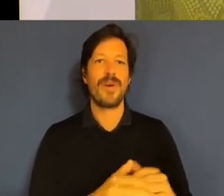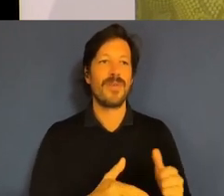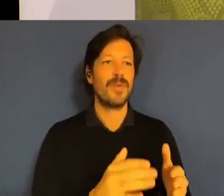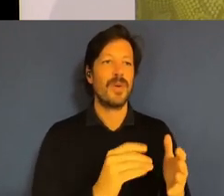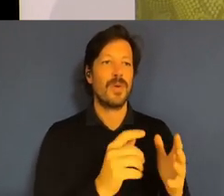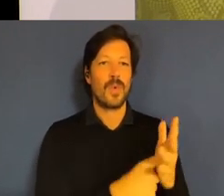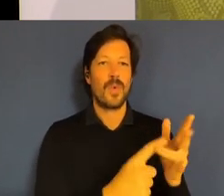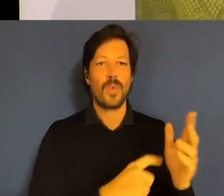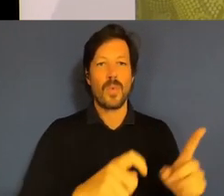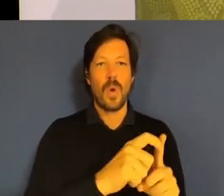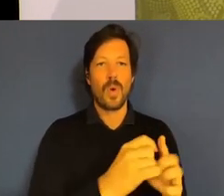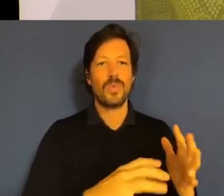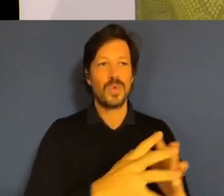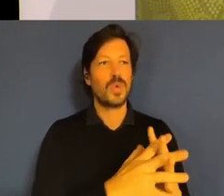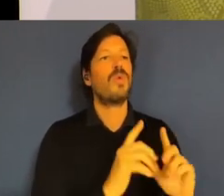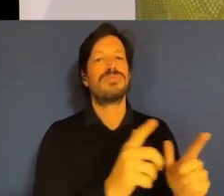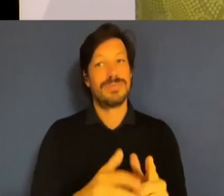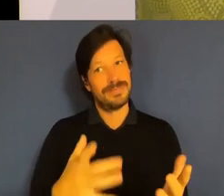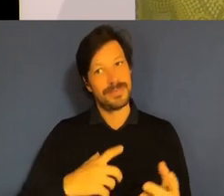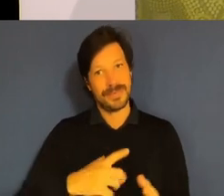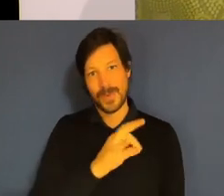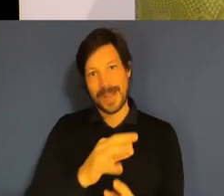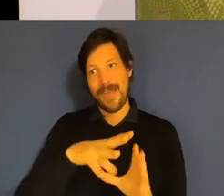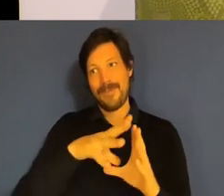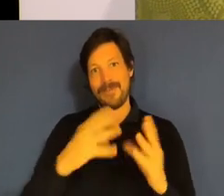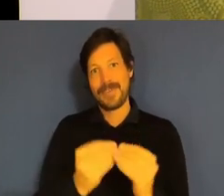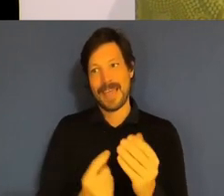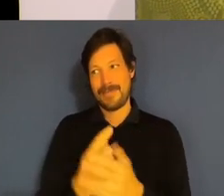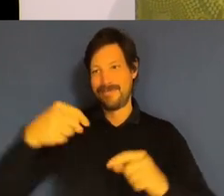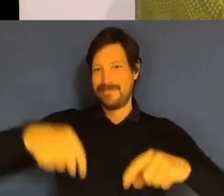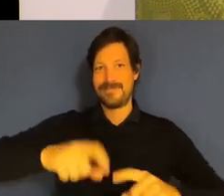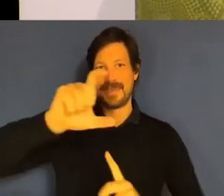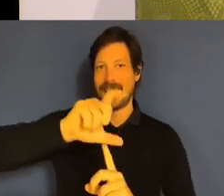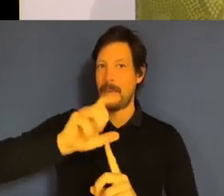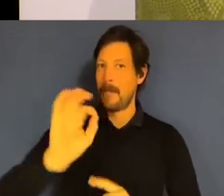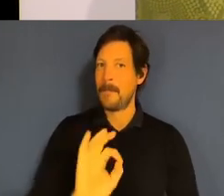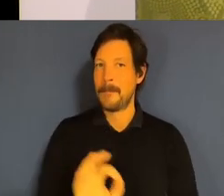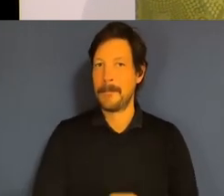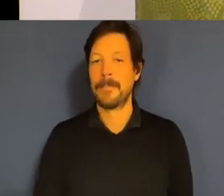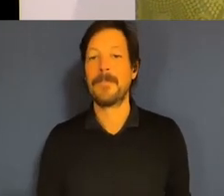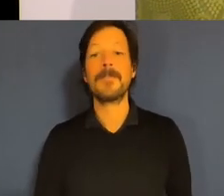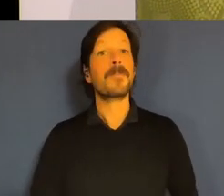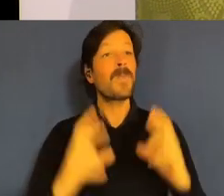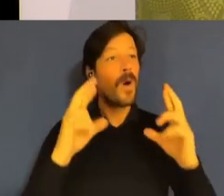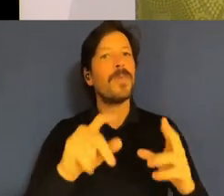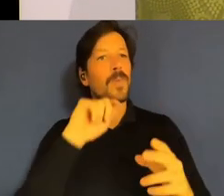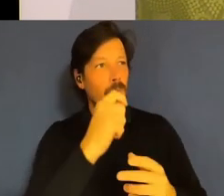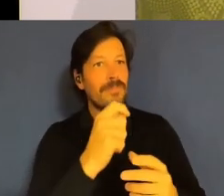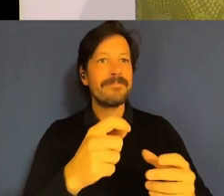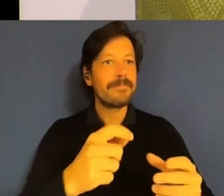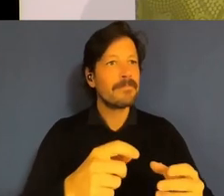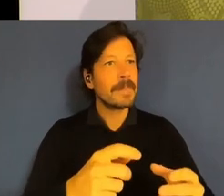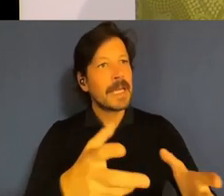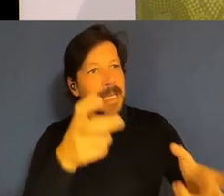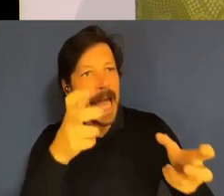everything happens in Canberra. I think this is really important and hopefully people will find time to engage in these opportunities to help shape the